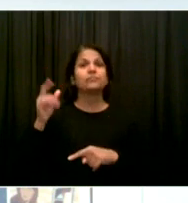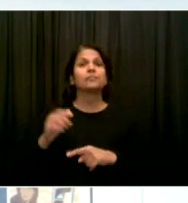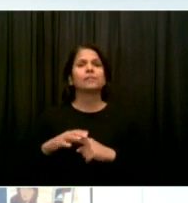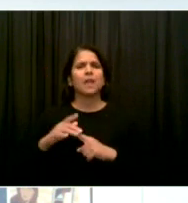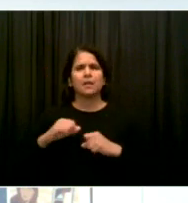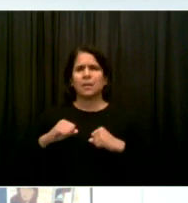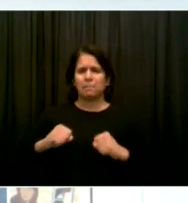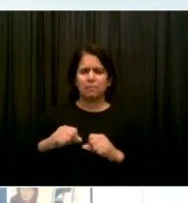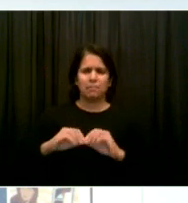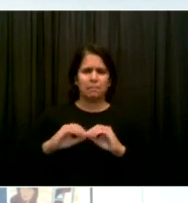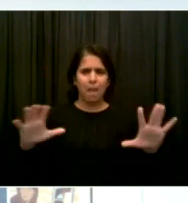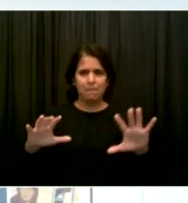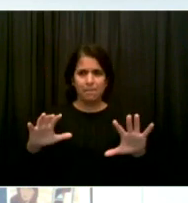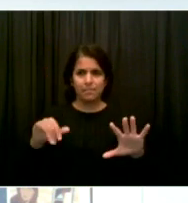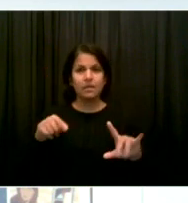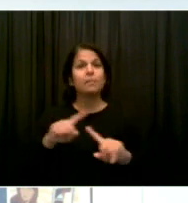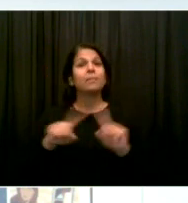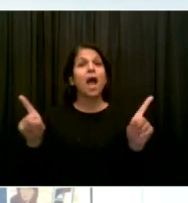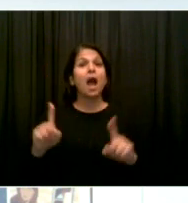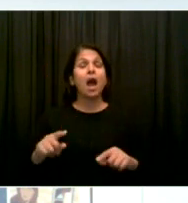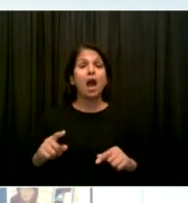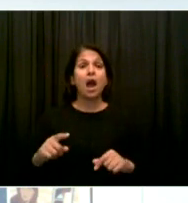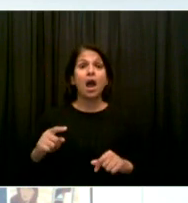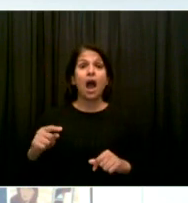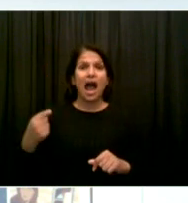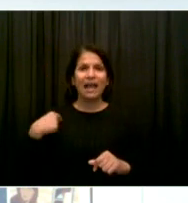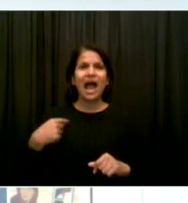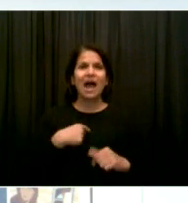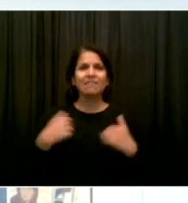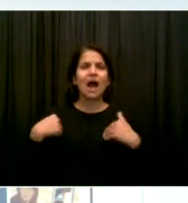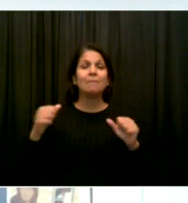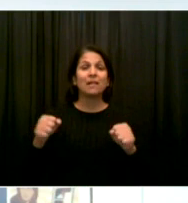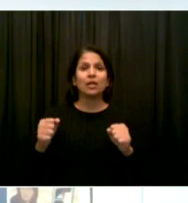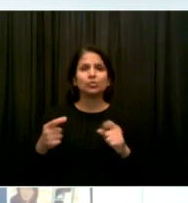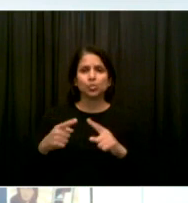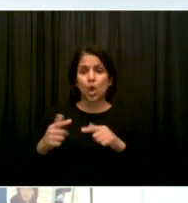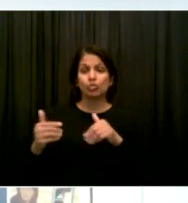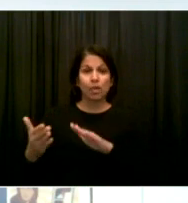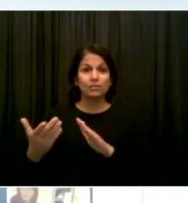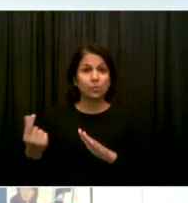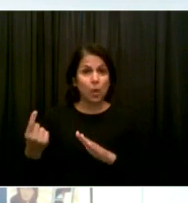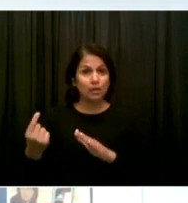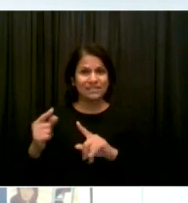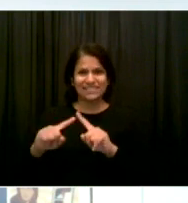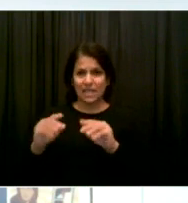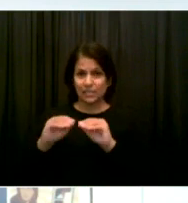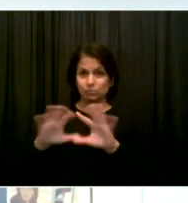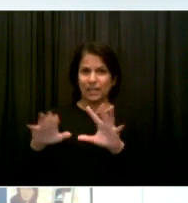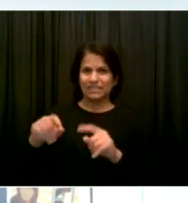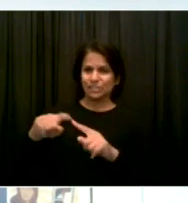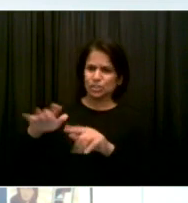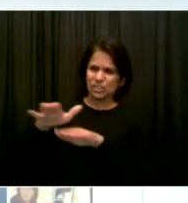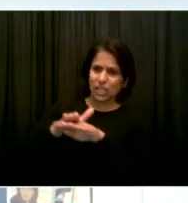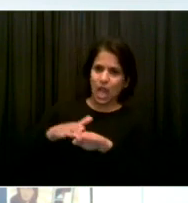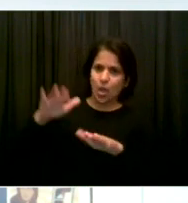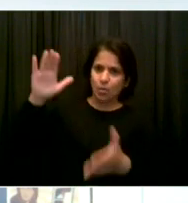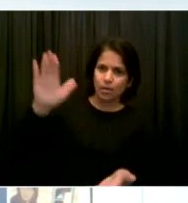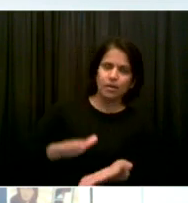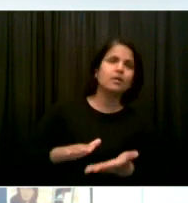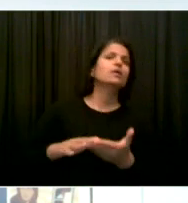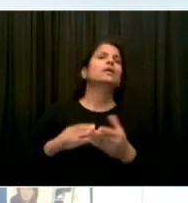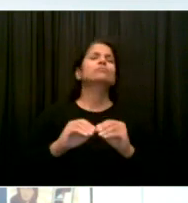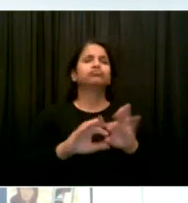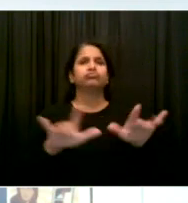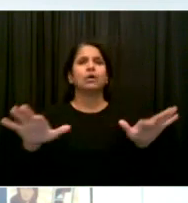the precautions that we've talked about can really help us to slow the spread. But particularly when it comes to infections